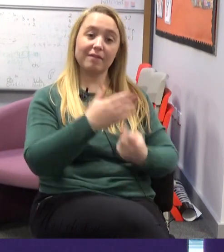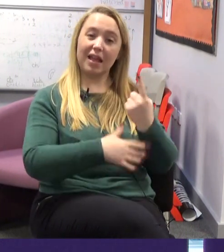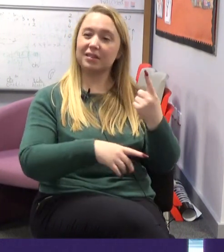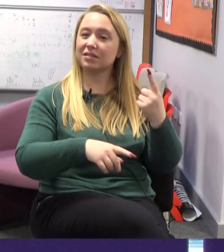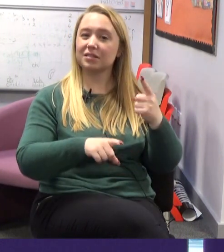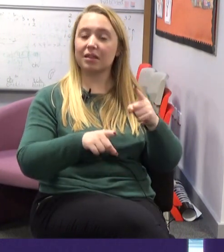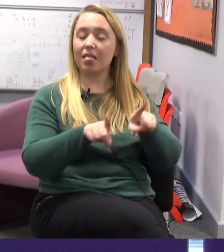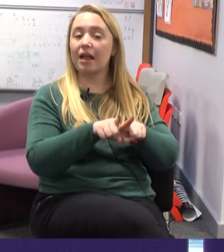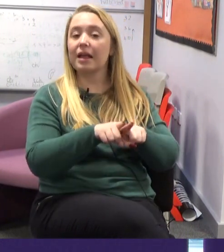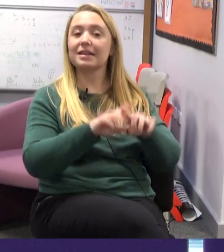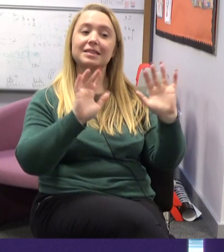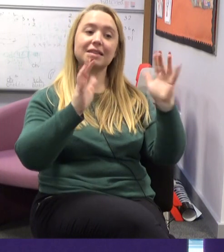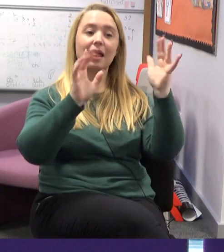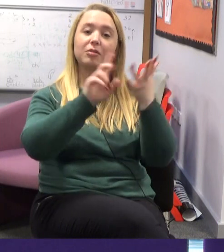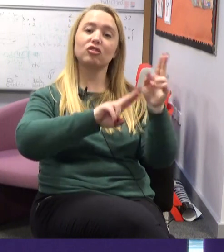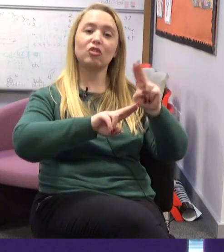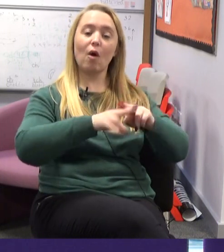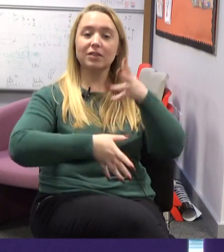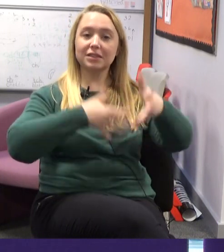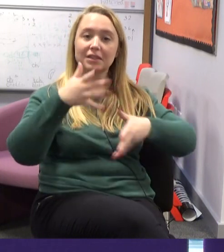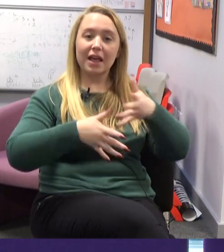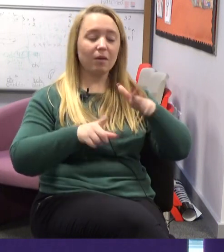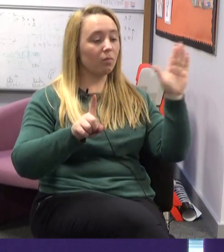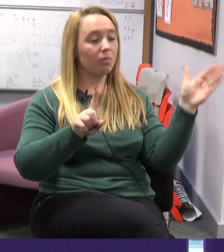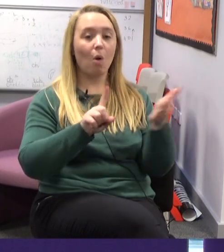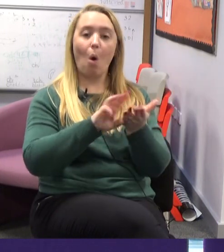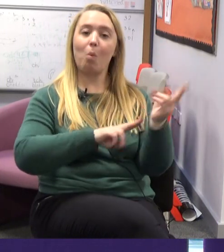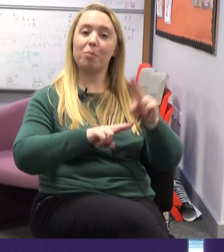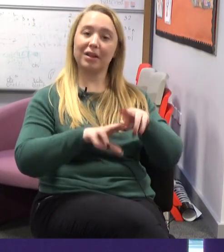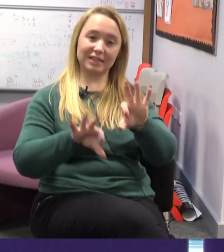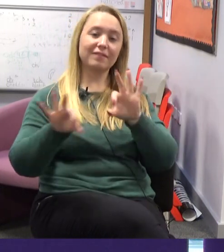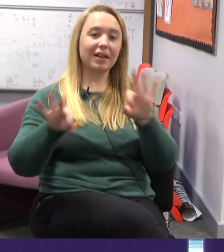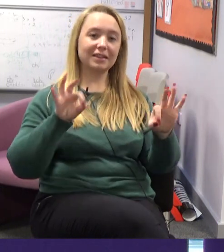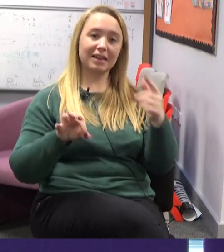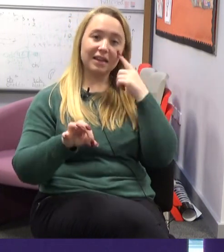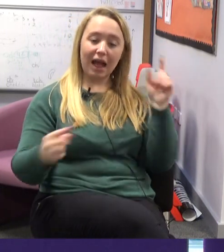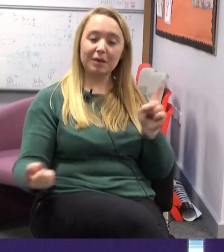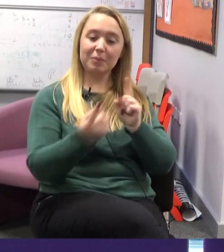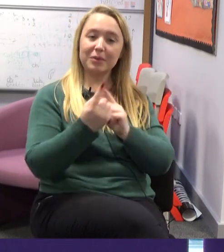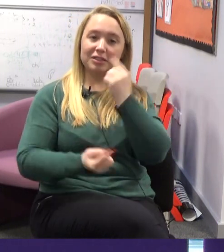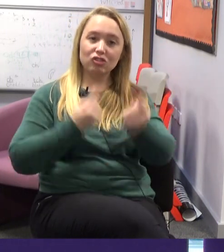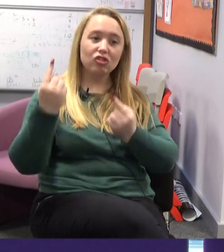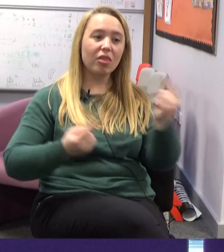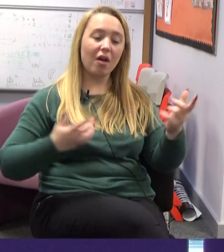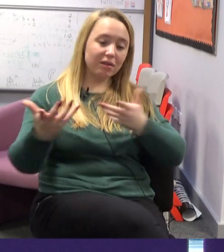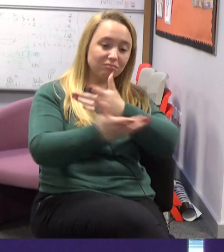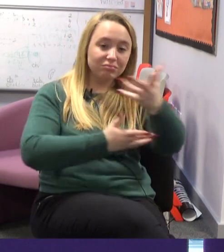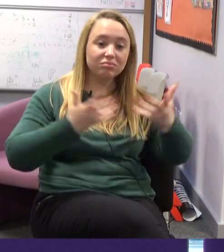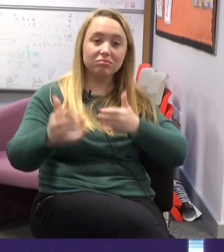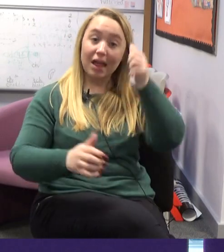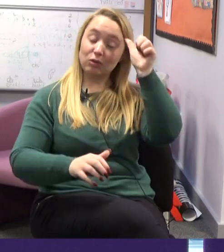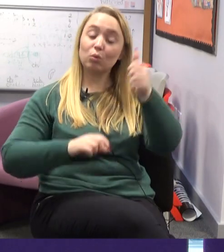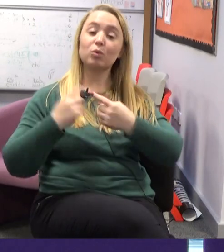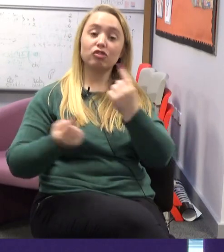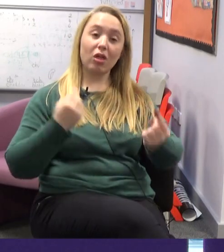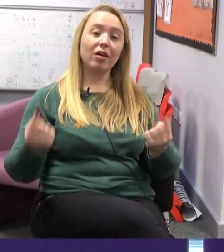And again, events like our celebration of sign, all our parents and families would be invited along to that day for hearing, where they get a chance to